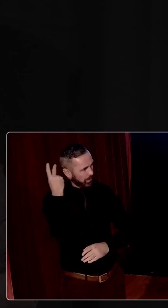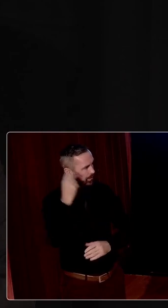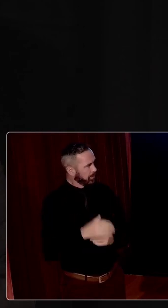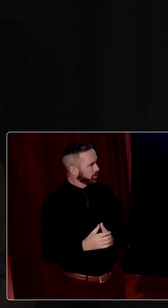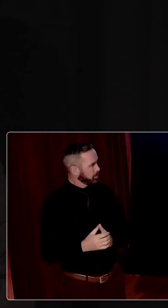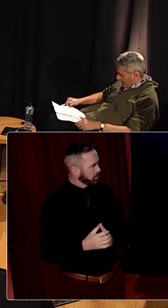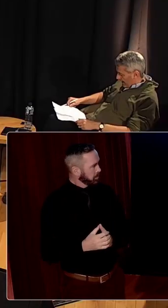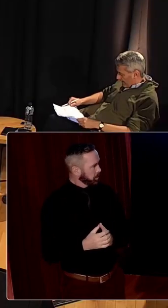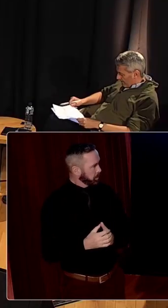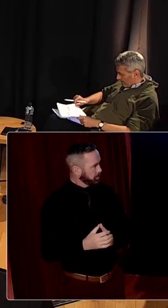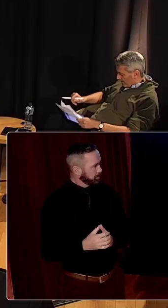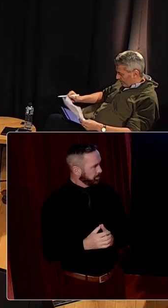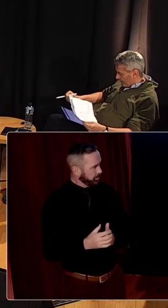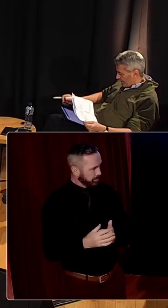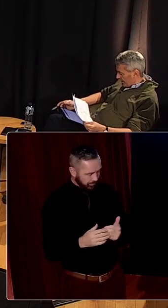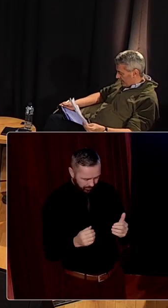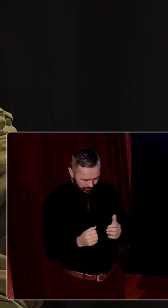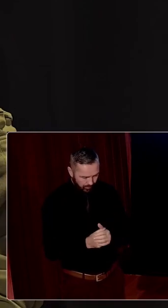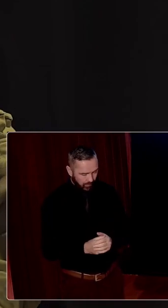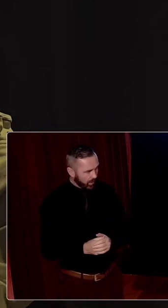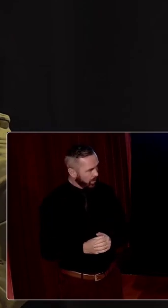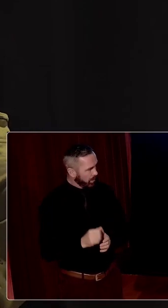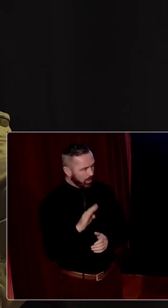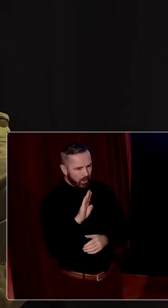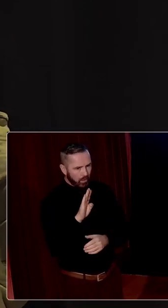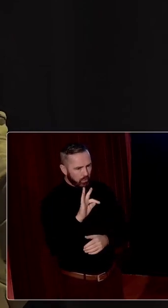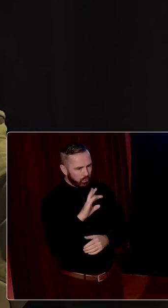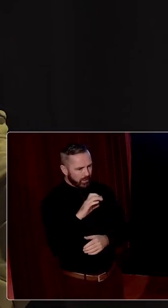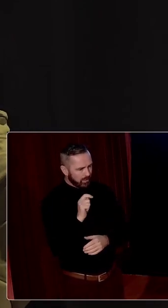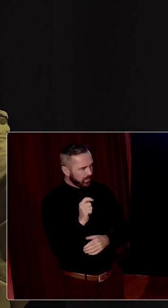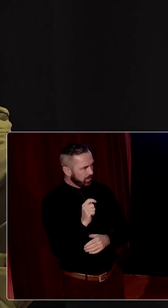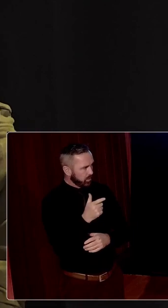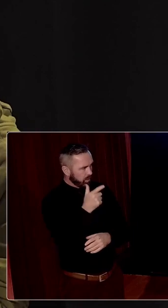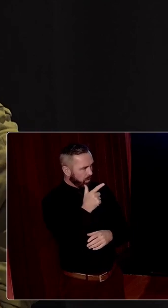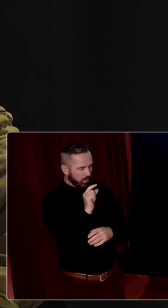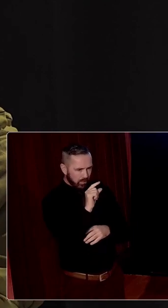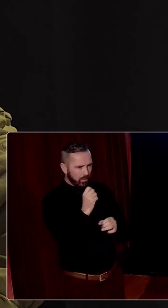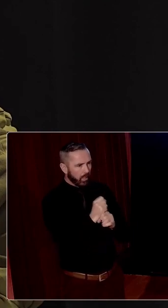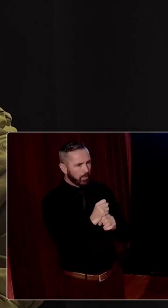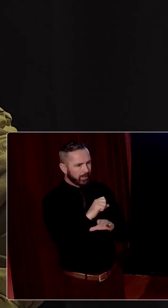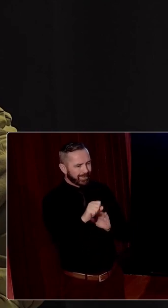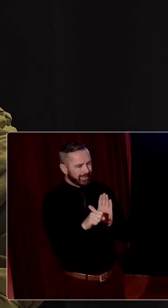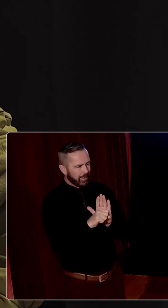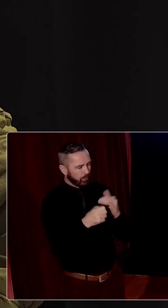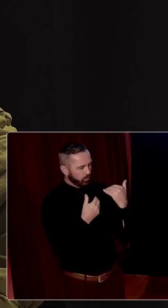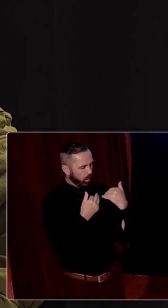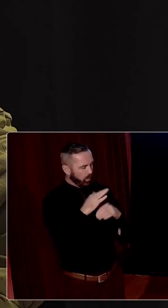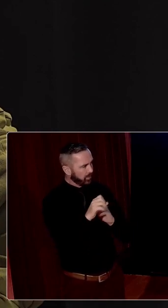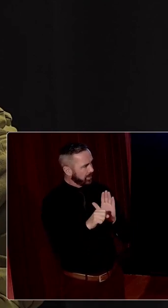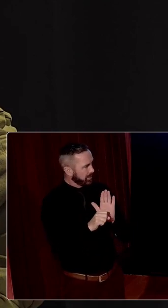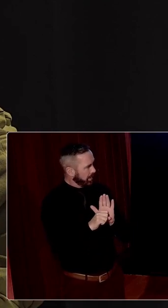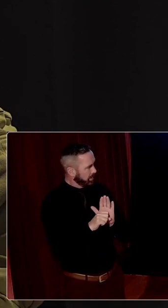on. Okay. Bridget, in terms of... I mean, we've talked a bit about the state, the role of the